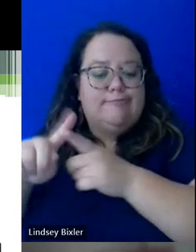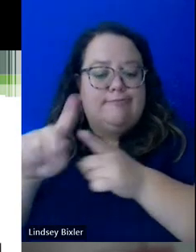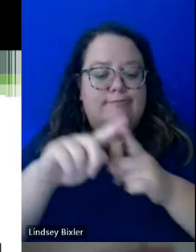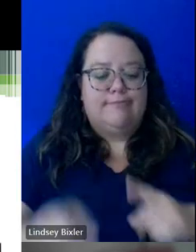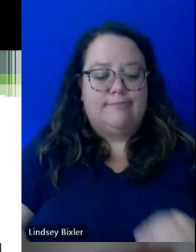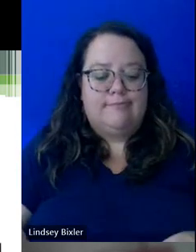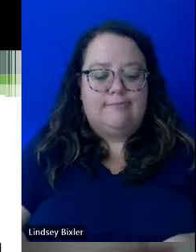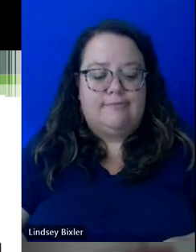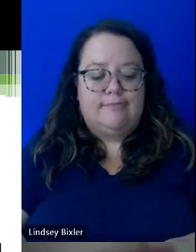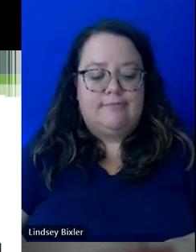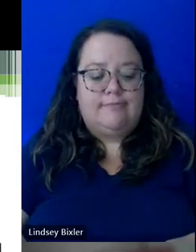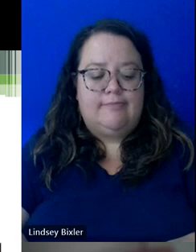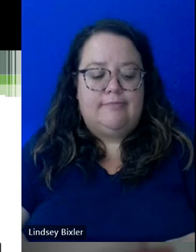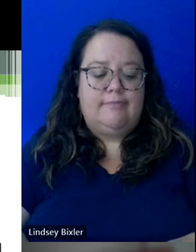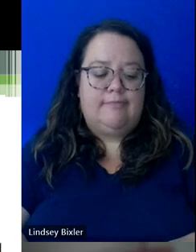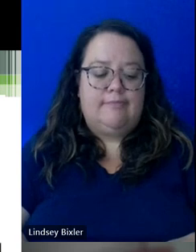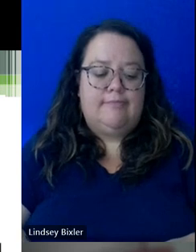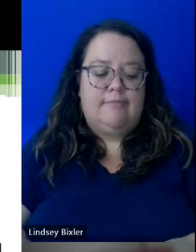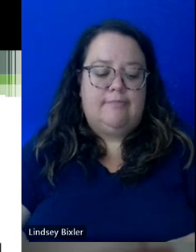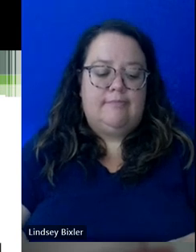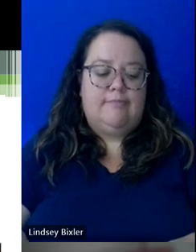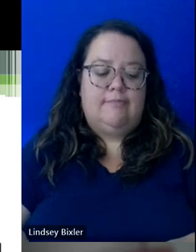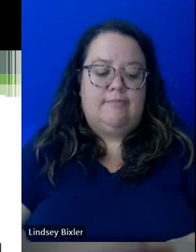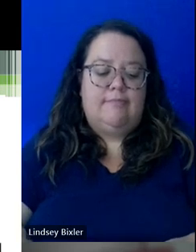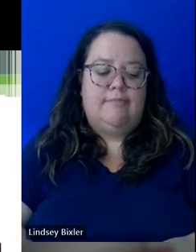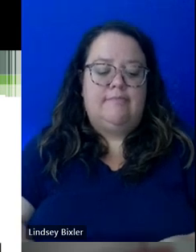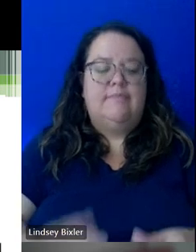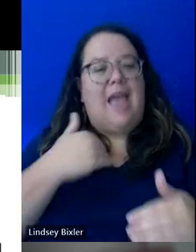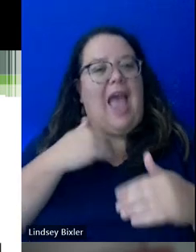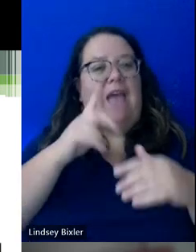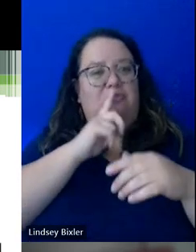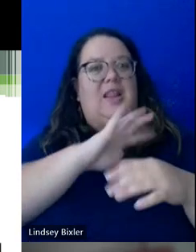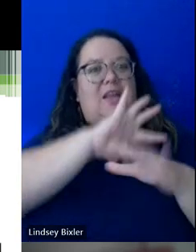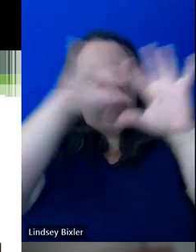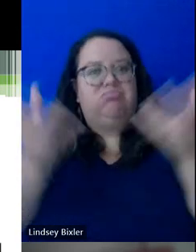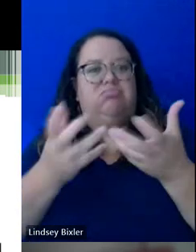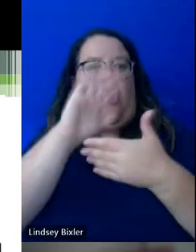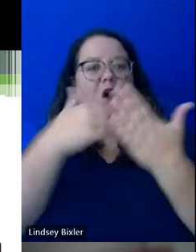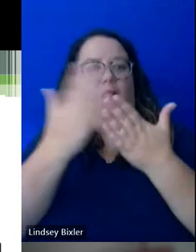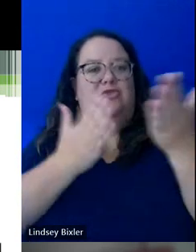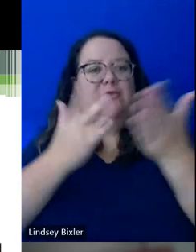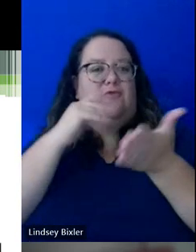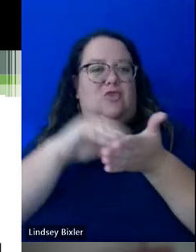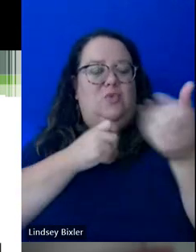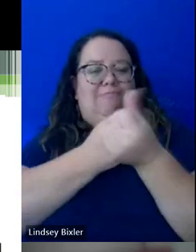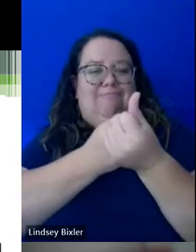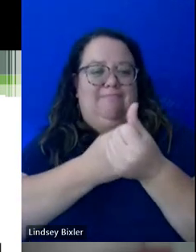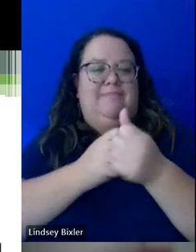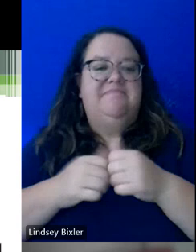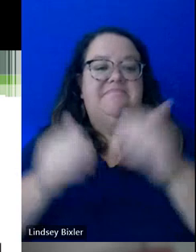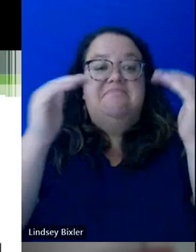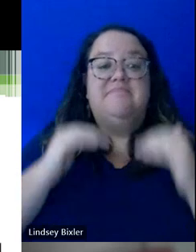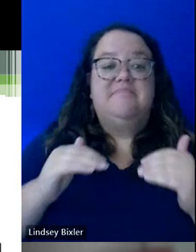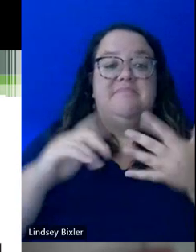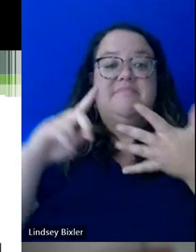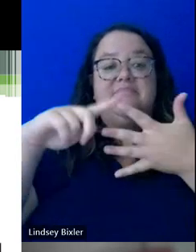just limited to us, that we do have a sort of a wraparound service for our students. Documentation. One of the things